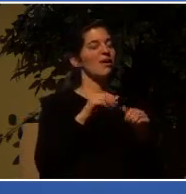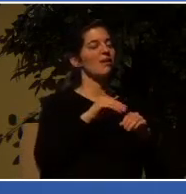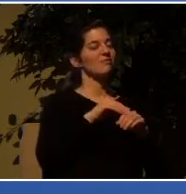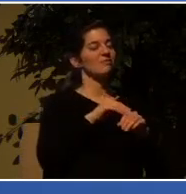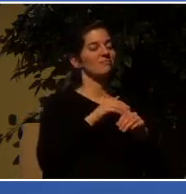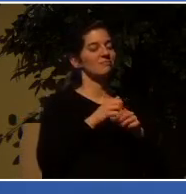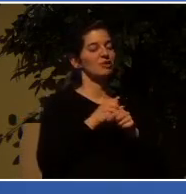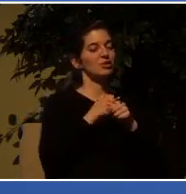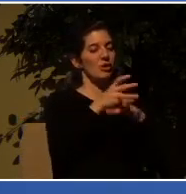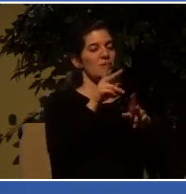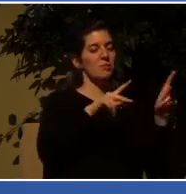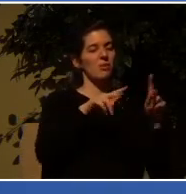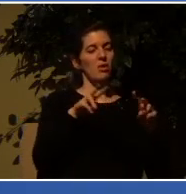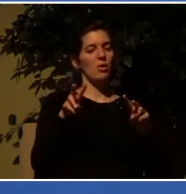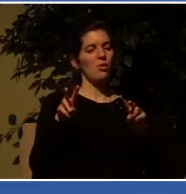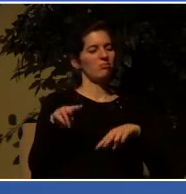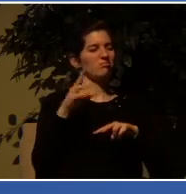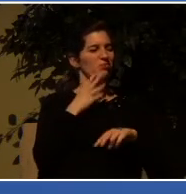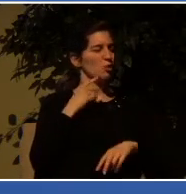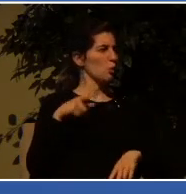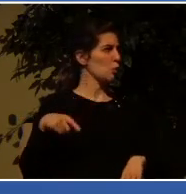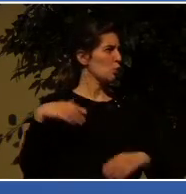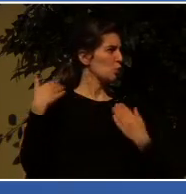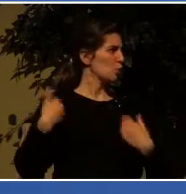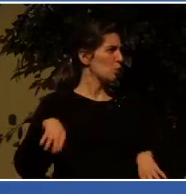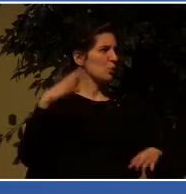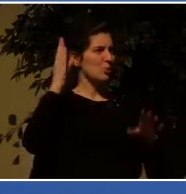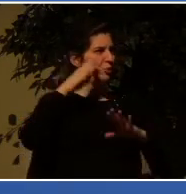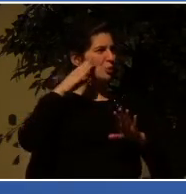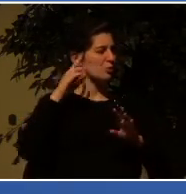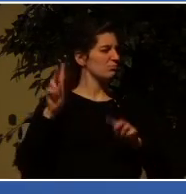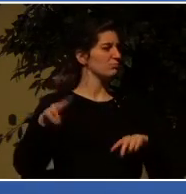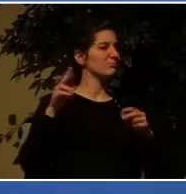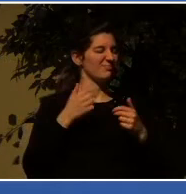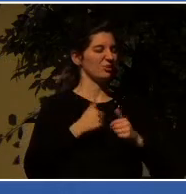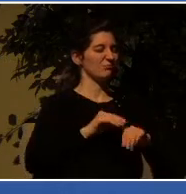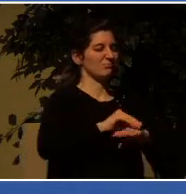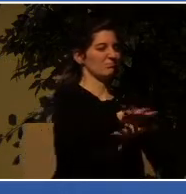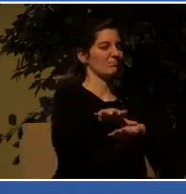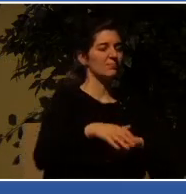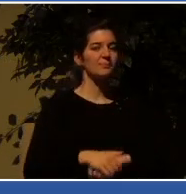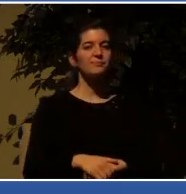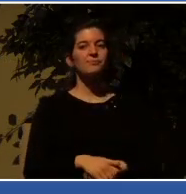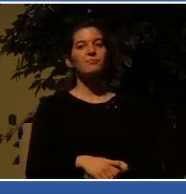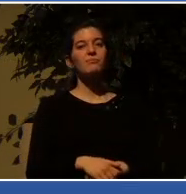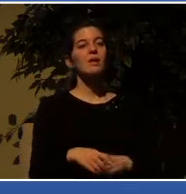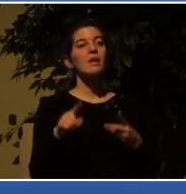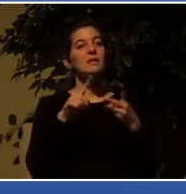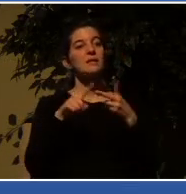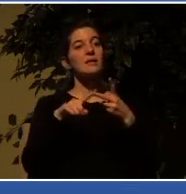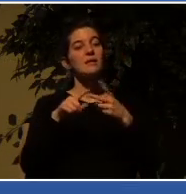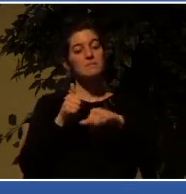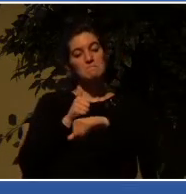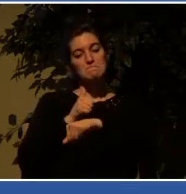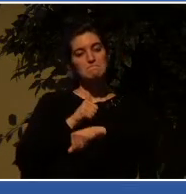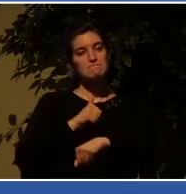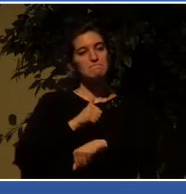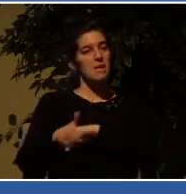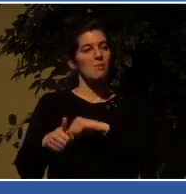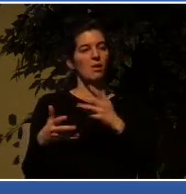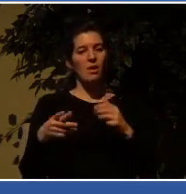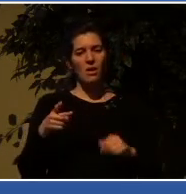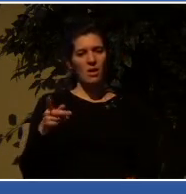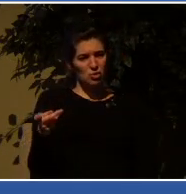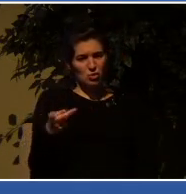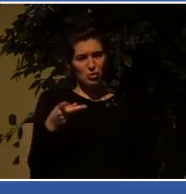accusation is that they're throwing our city into an uproar. Really now. I mean, who